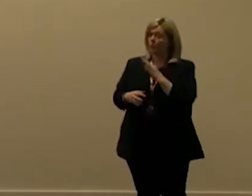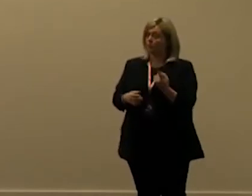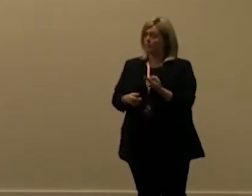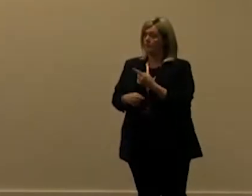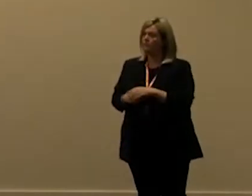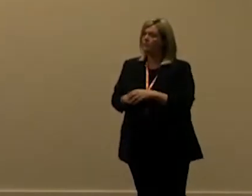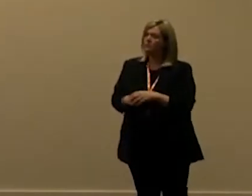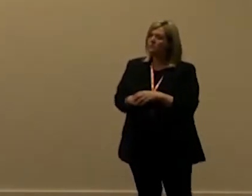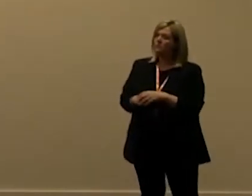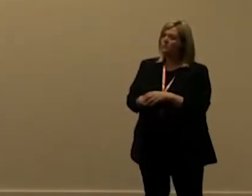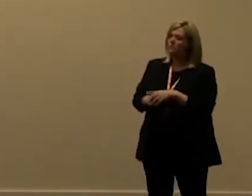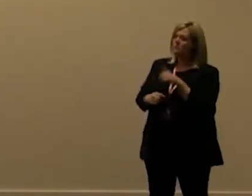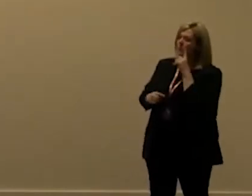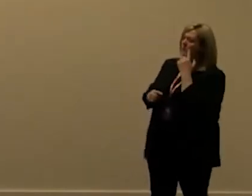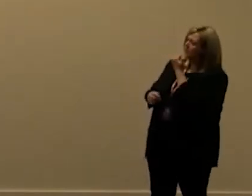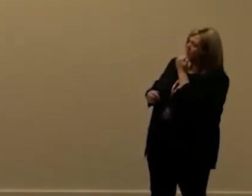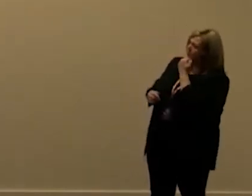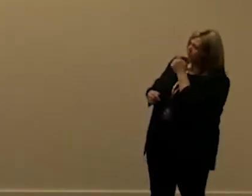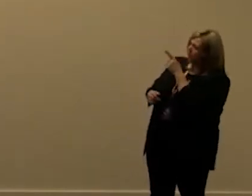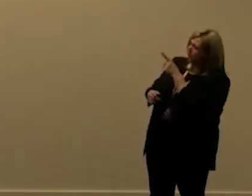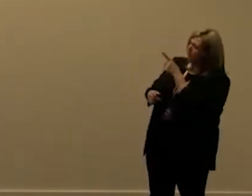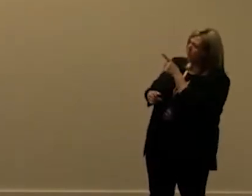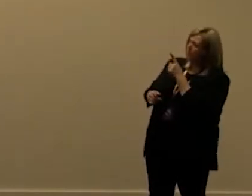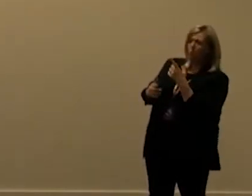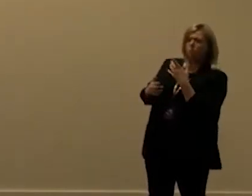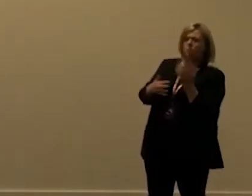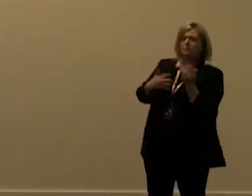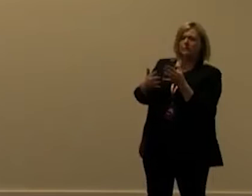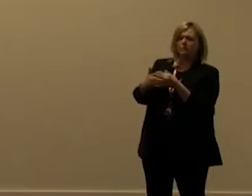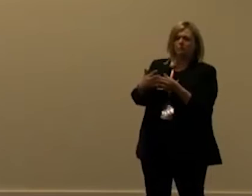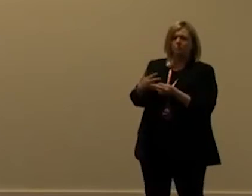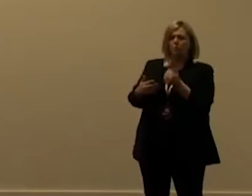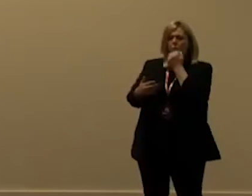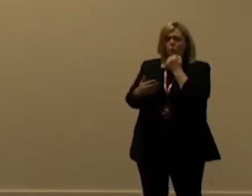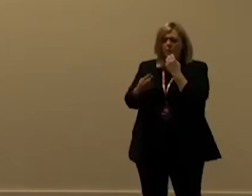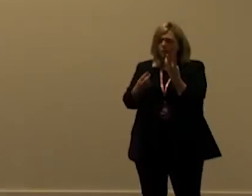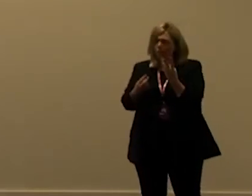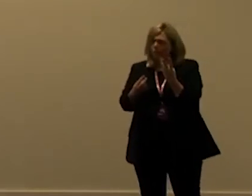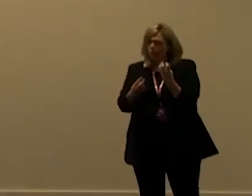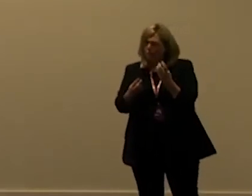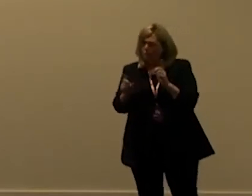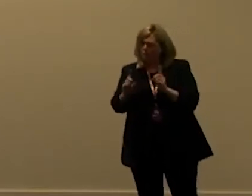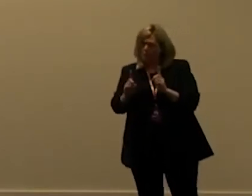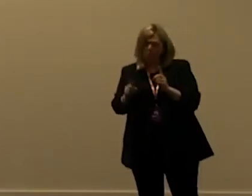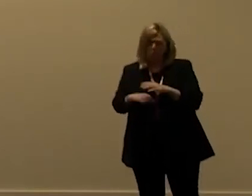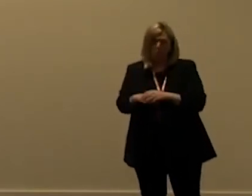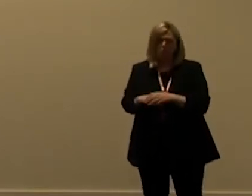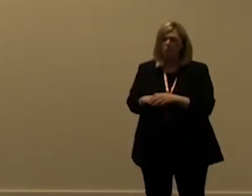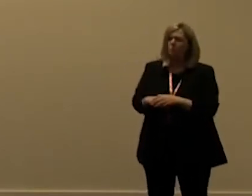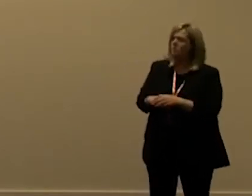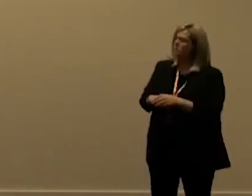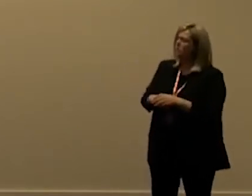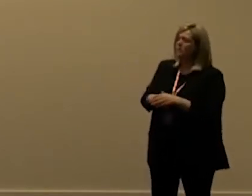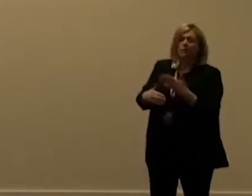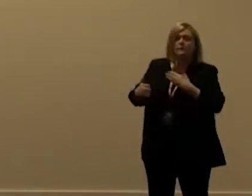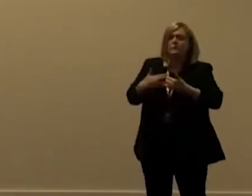yeah of course doesn't matter there's you can use if you